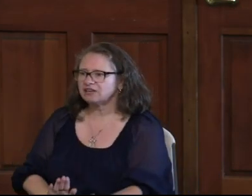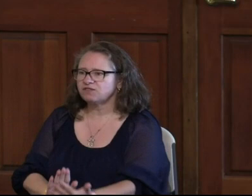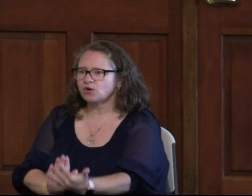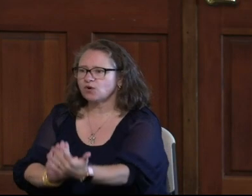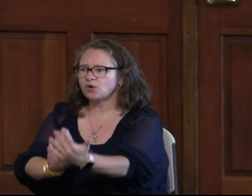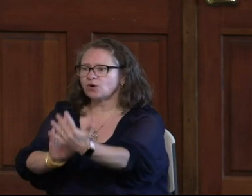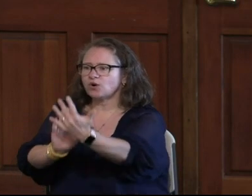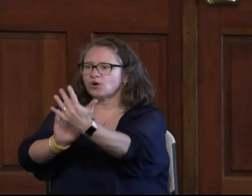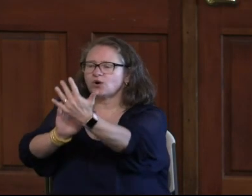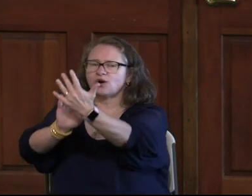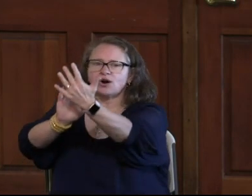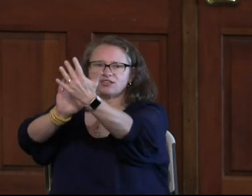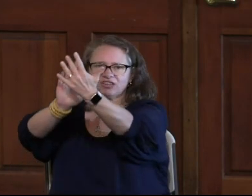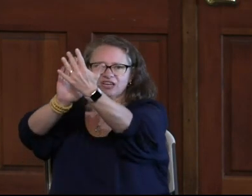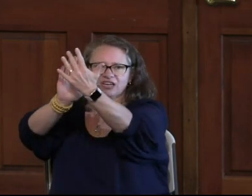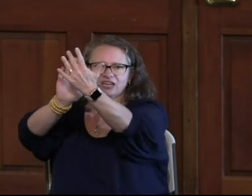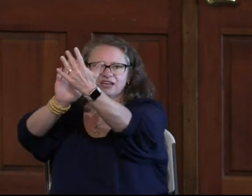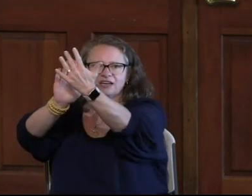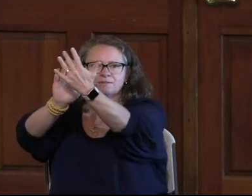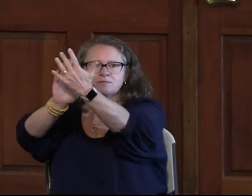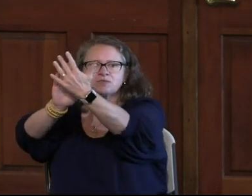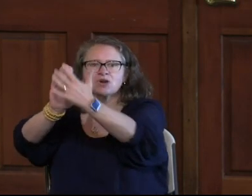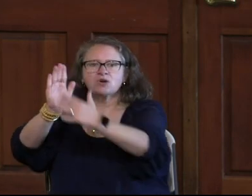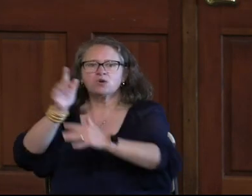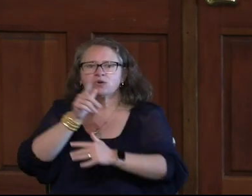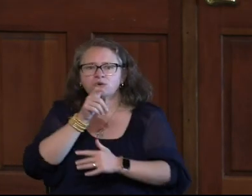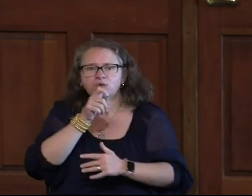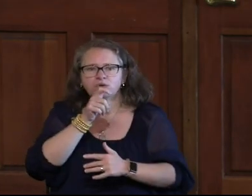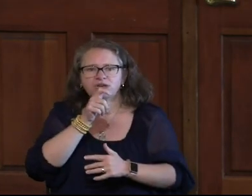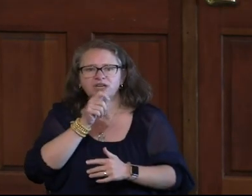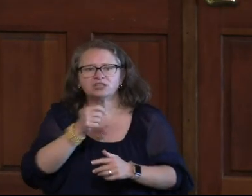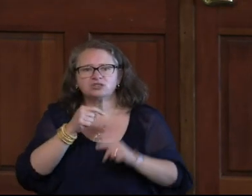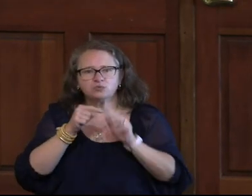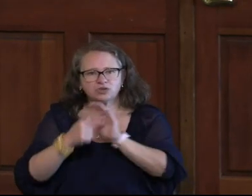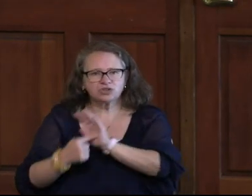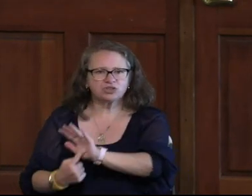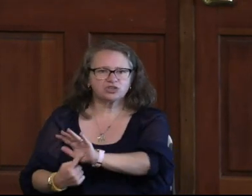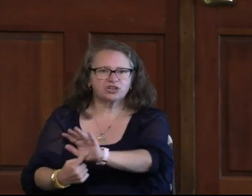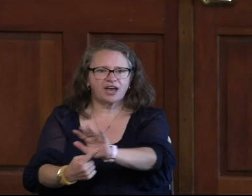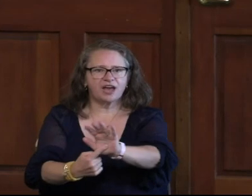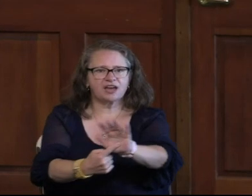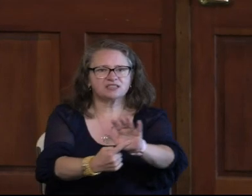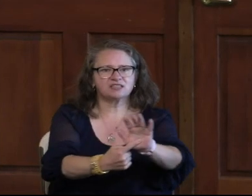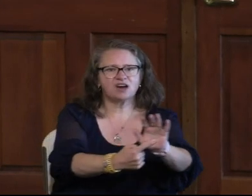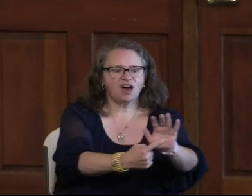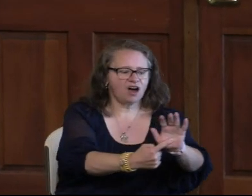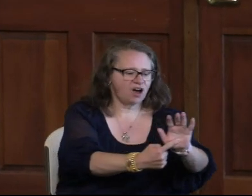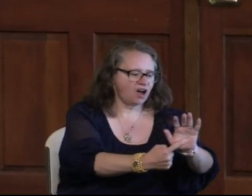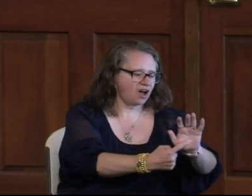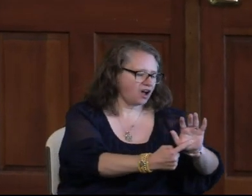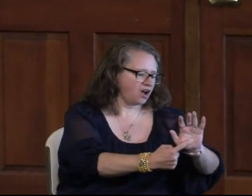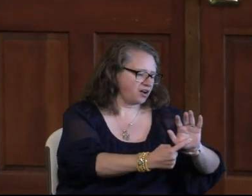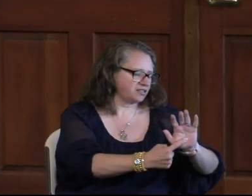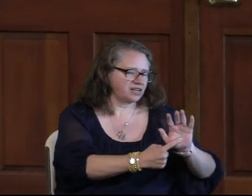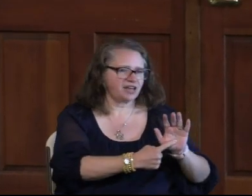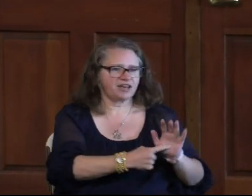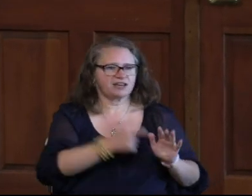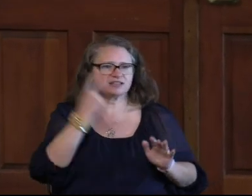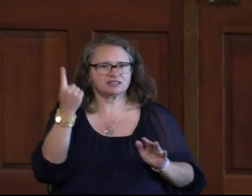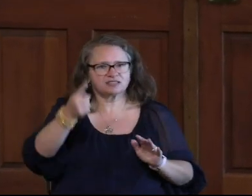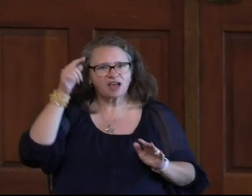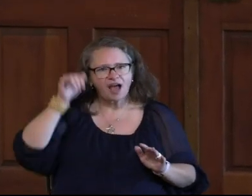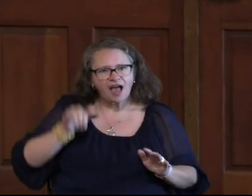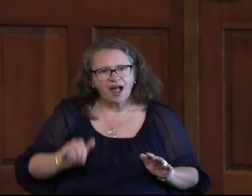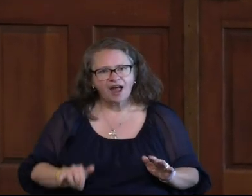before thee. Which word and art